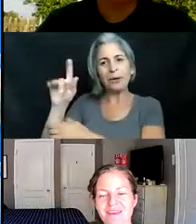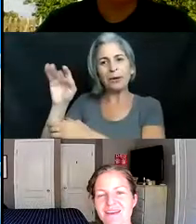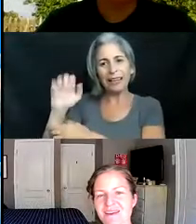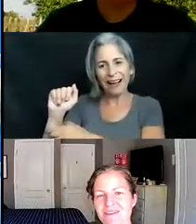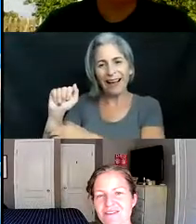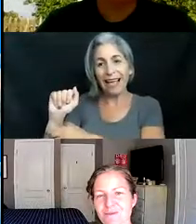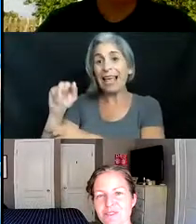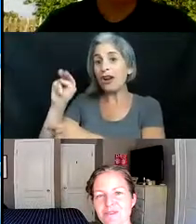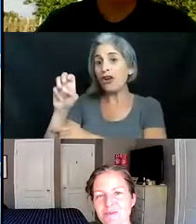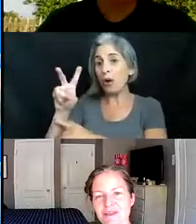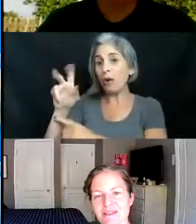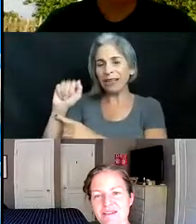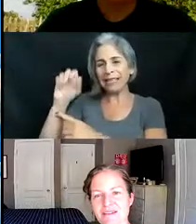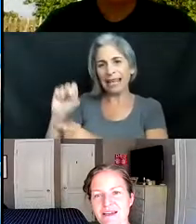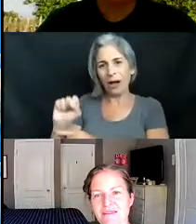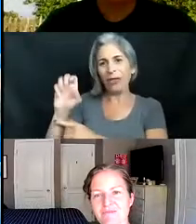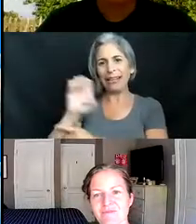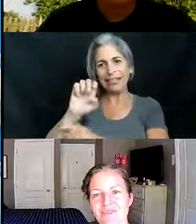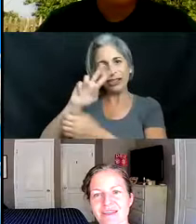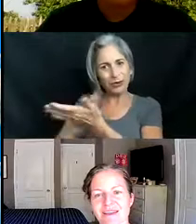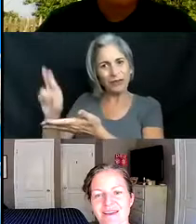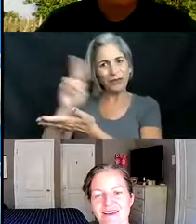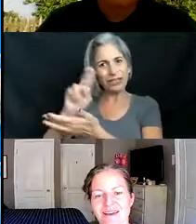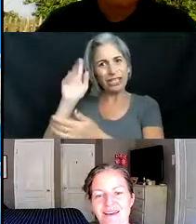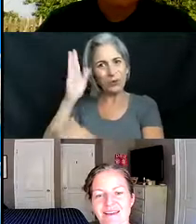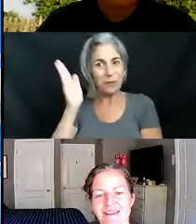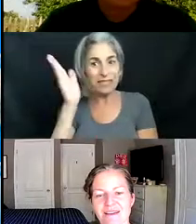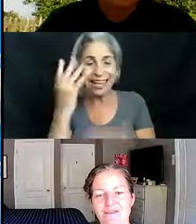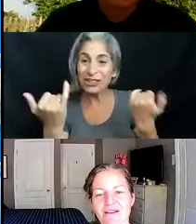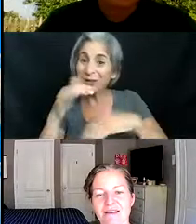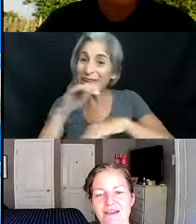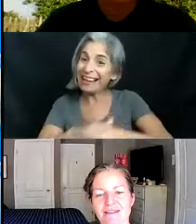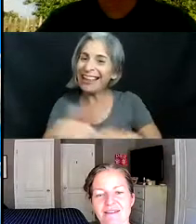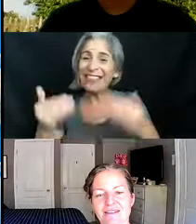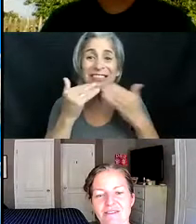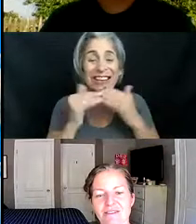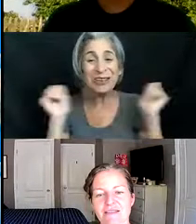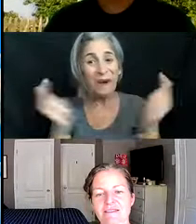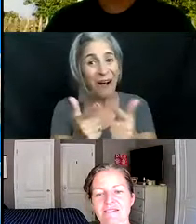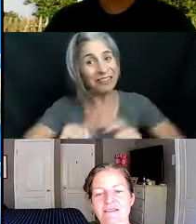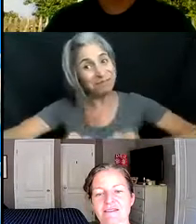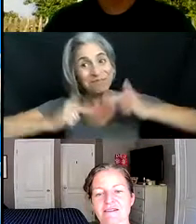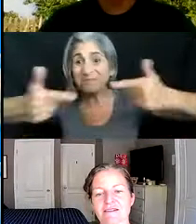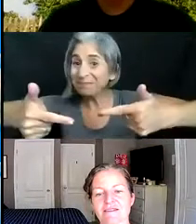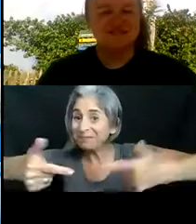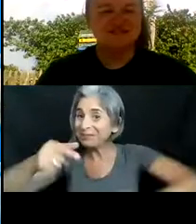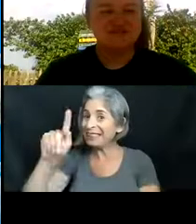and she'll be doing the presentation tonight thank you all and here's taylor